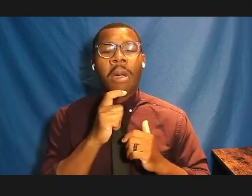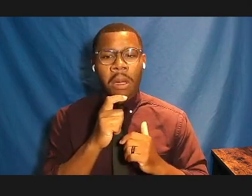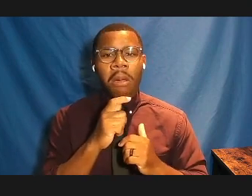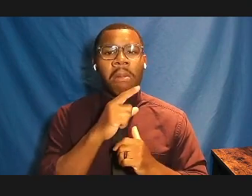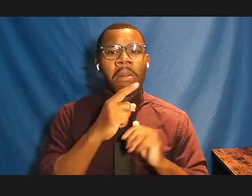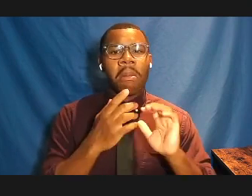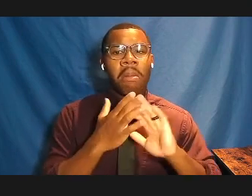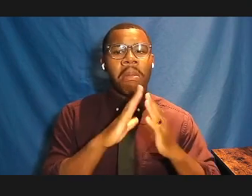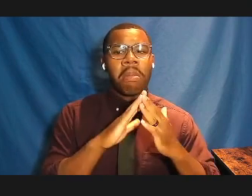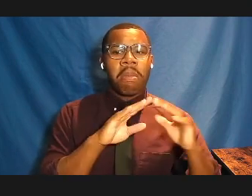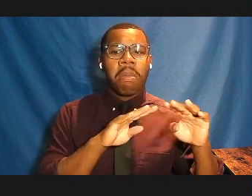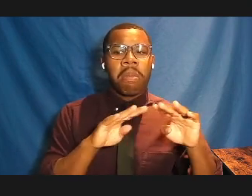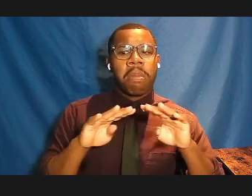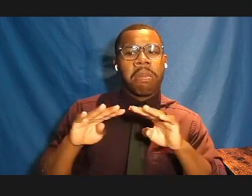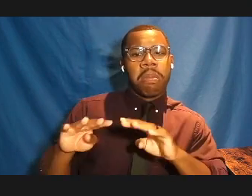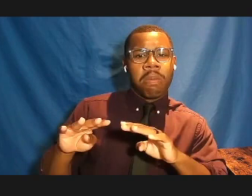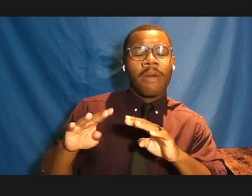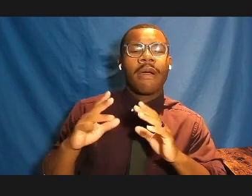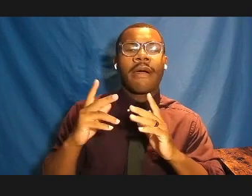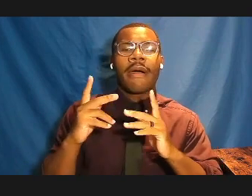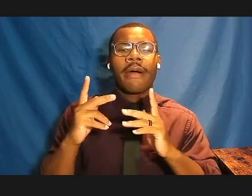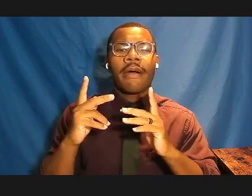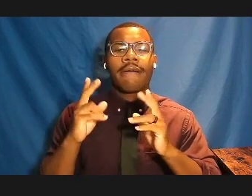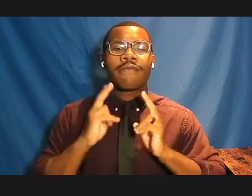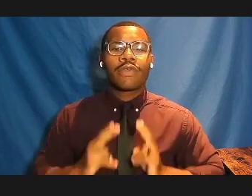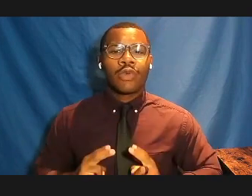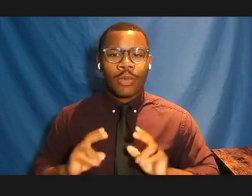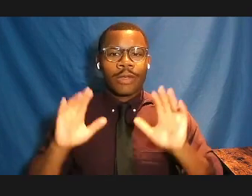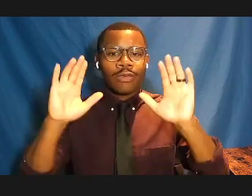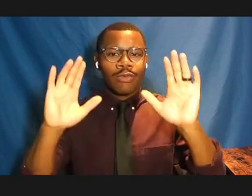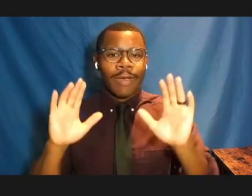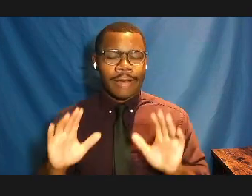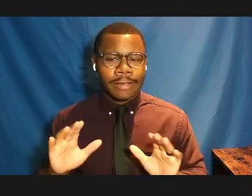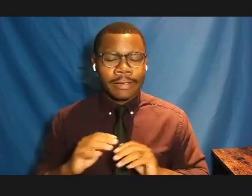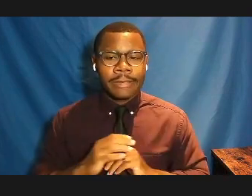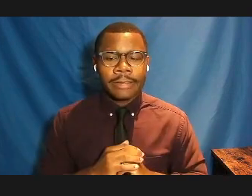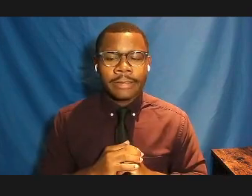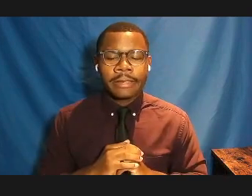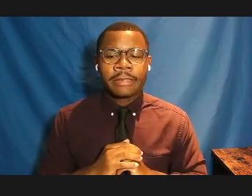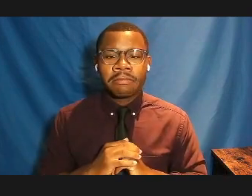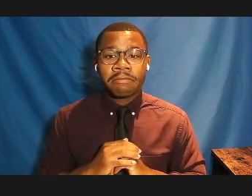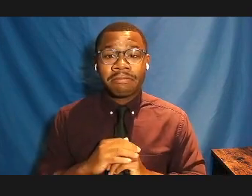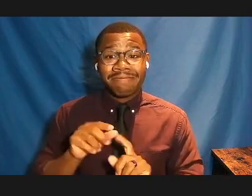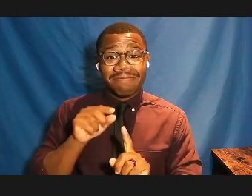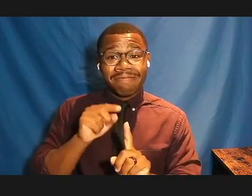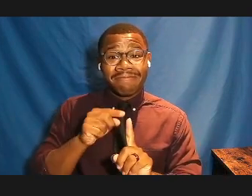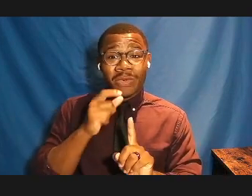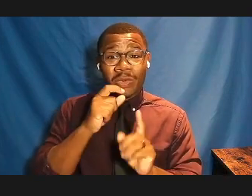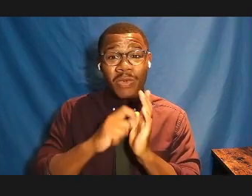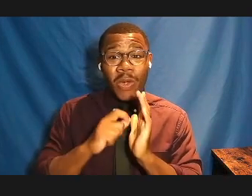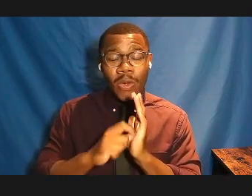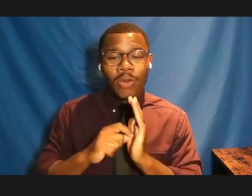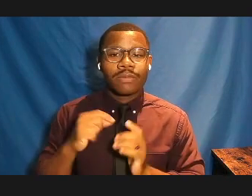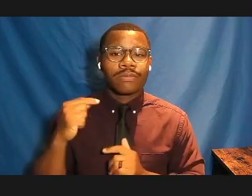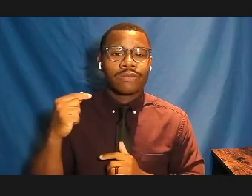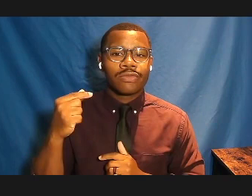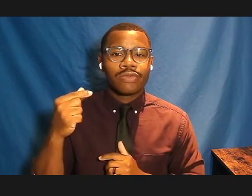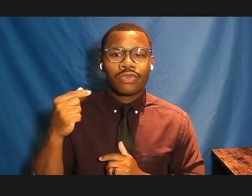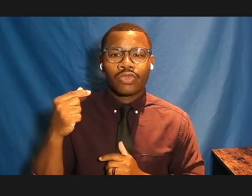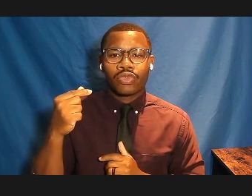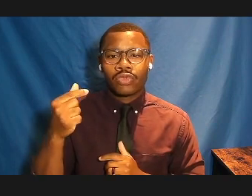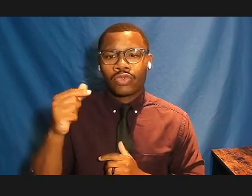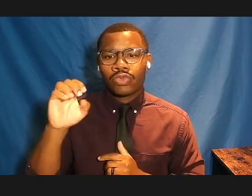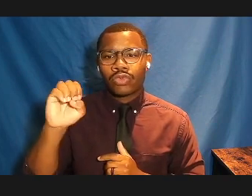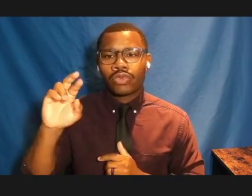and felicity. End quote. Future president, slaveholder, George Washington. Anishabi cultural